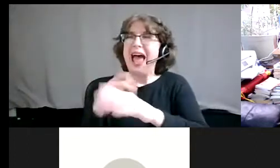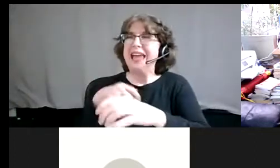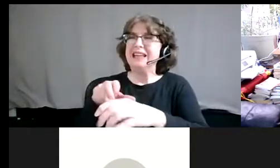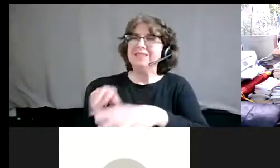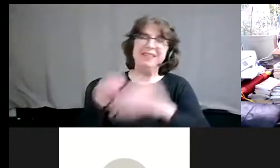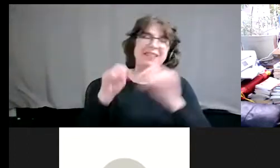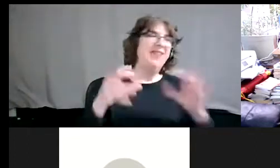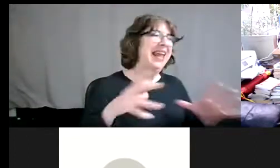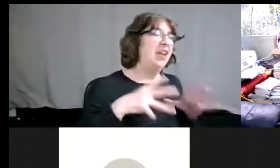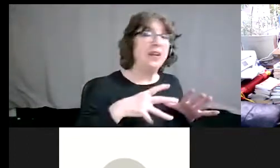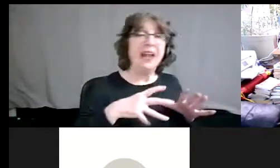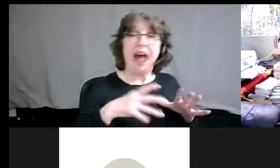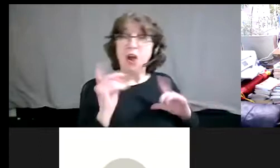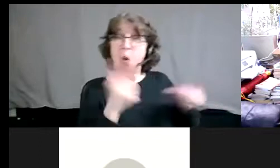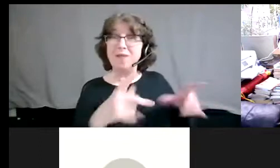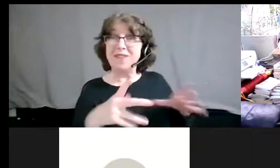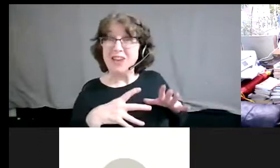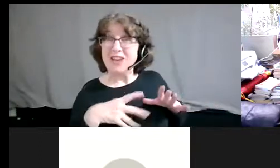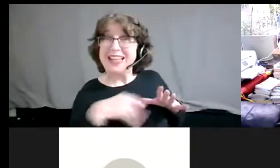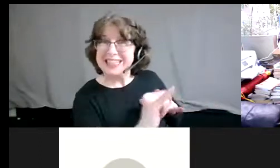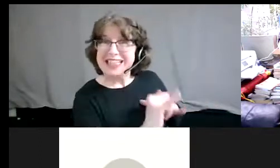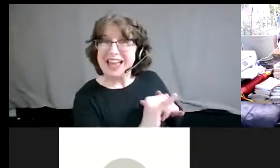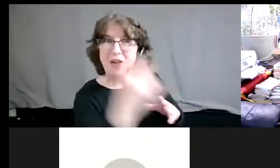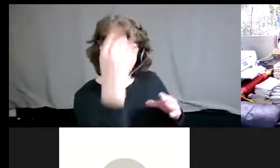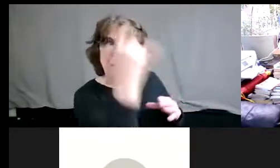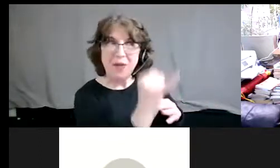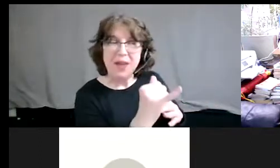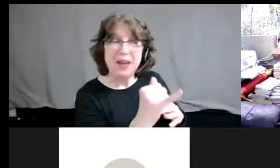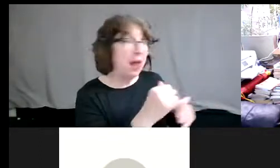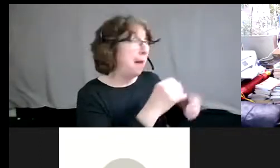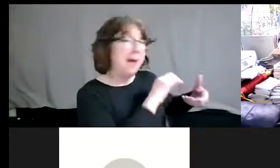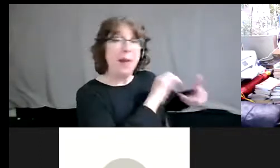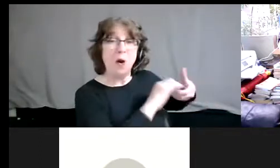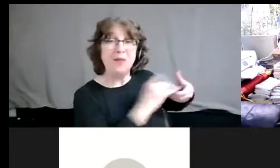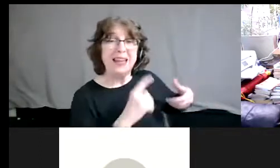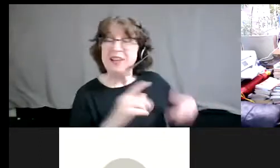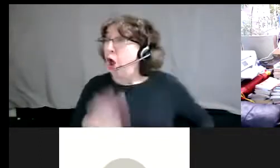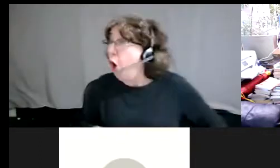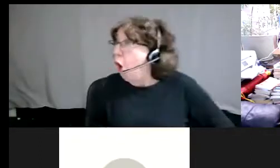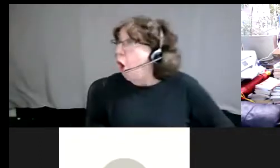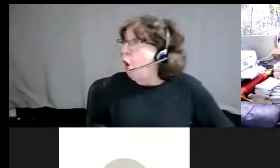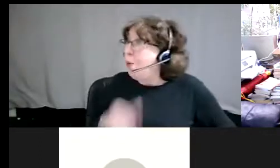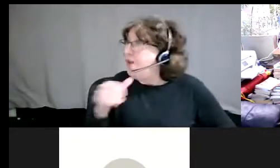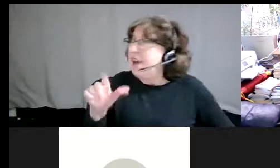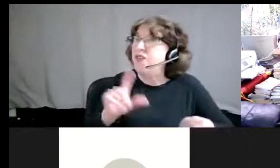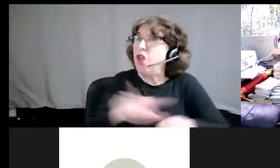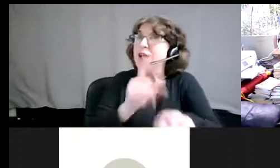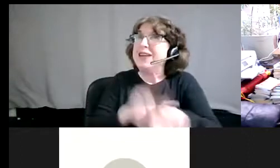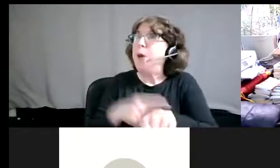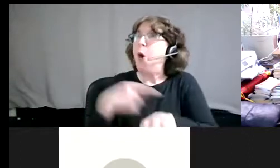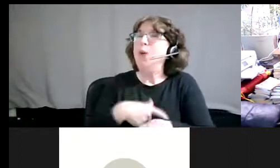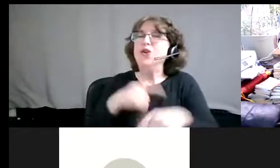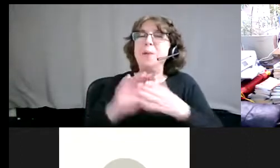when I take a vacation. My partner was like, you know, be really cool that I haven't done a long time. We should, we should go minimalist